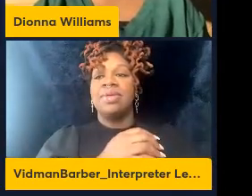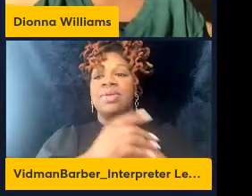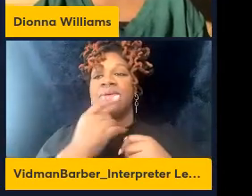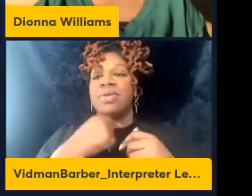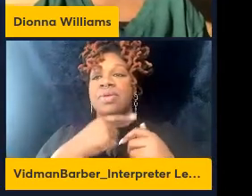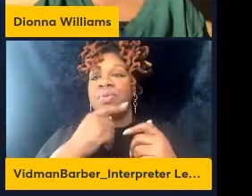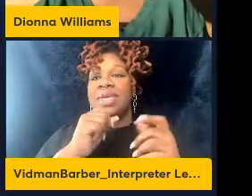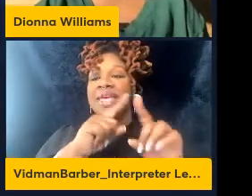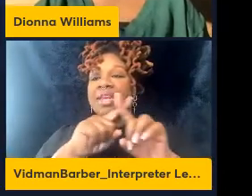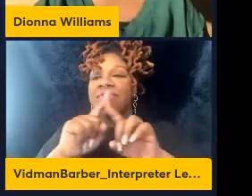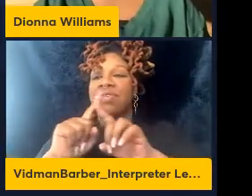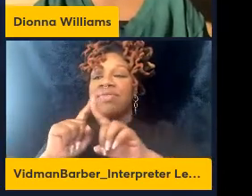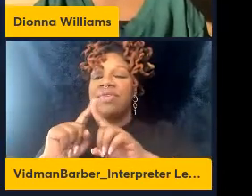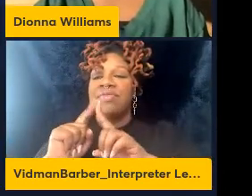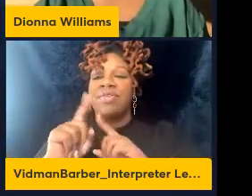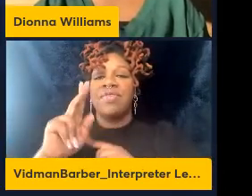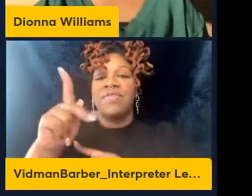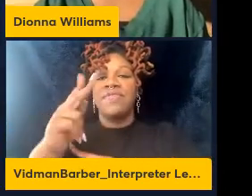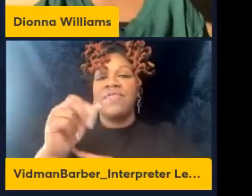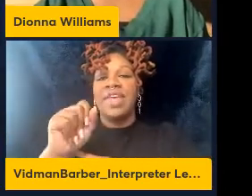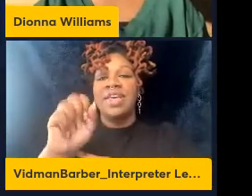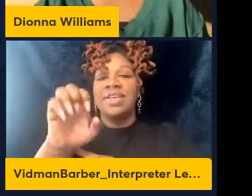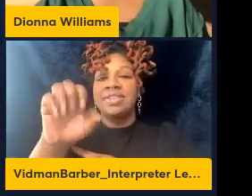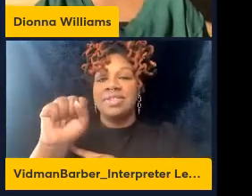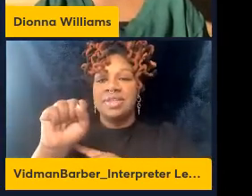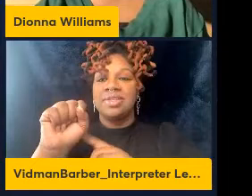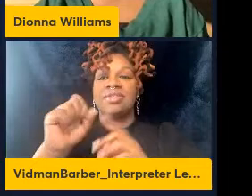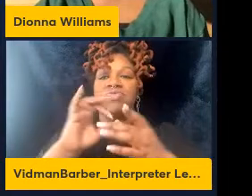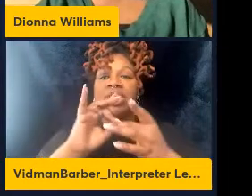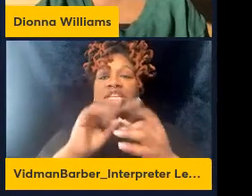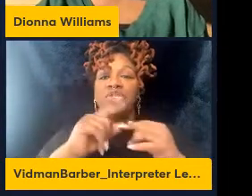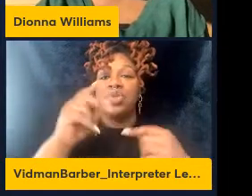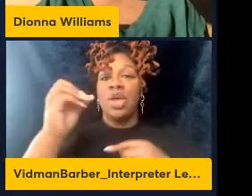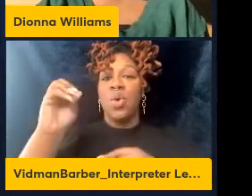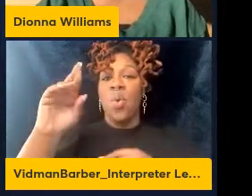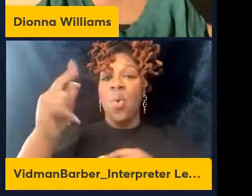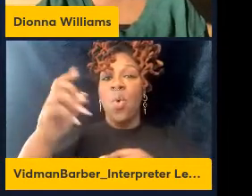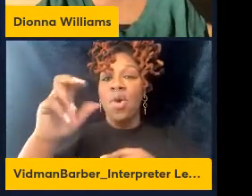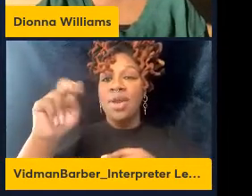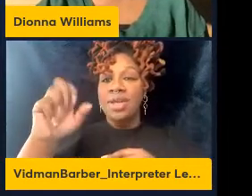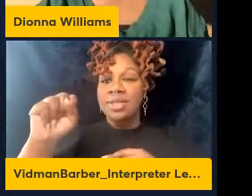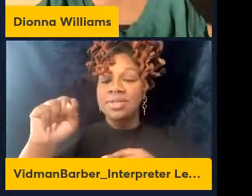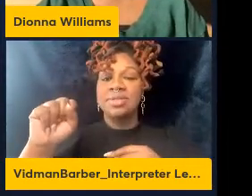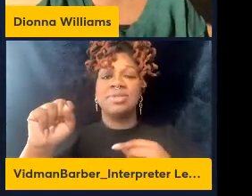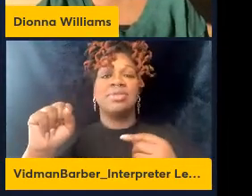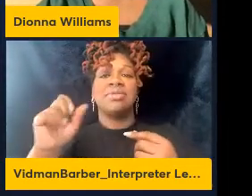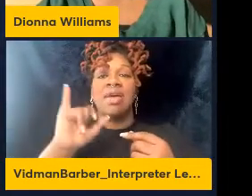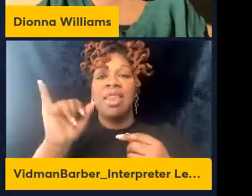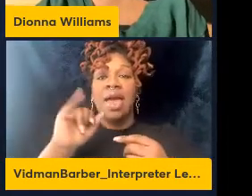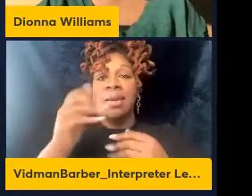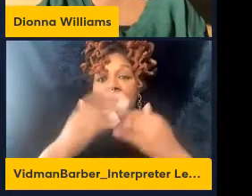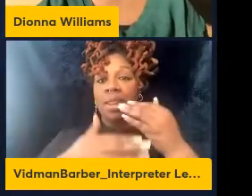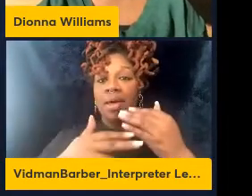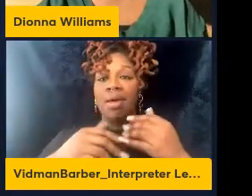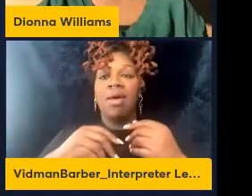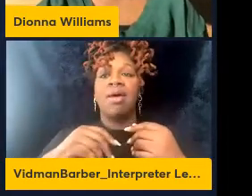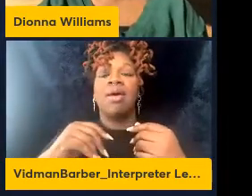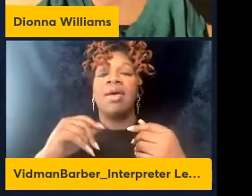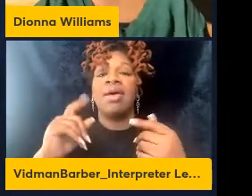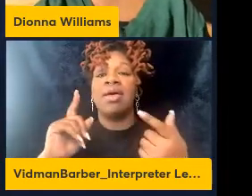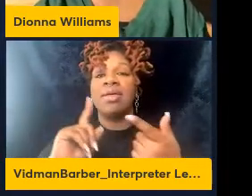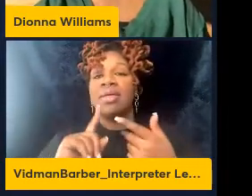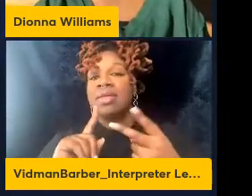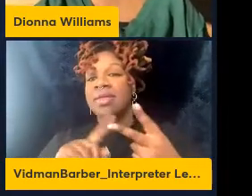solid, organs, perform disintegrated isolation for the liquid organs like blood and bronchioagular